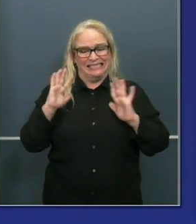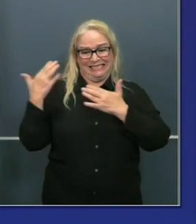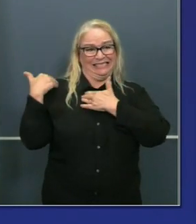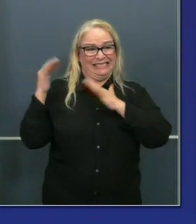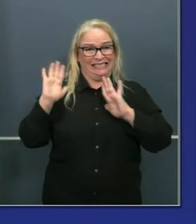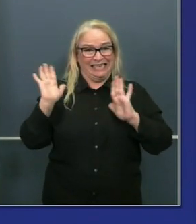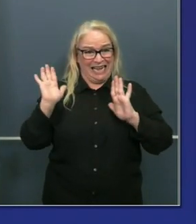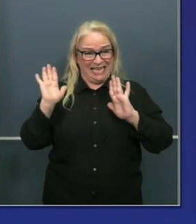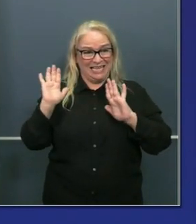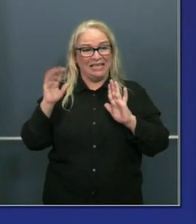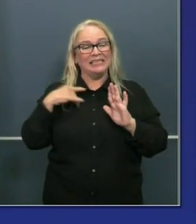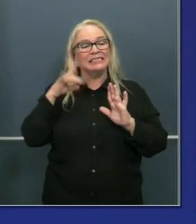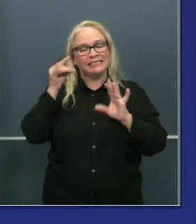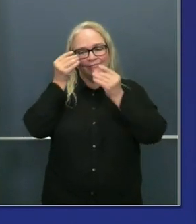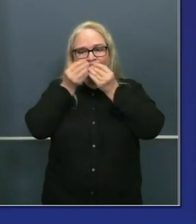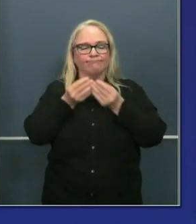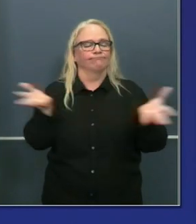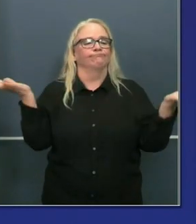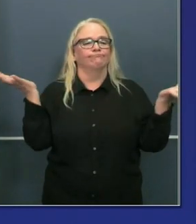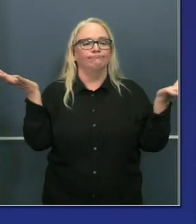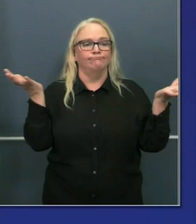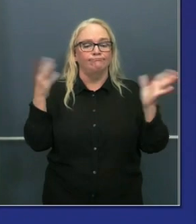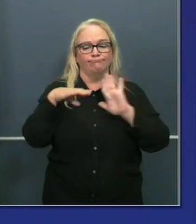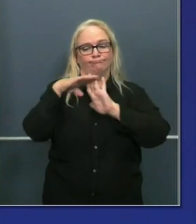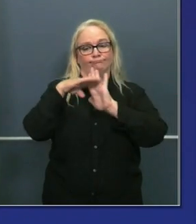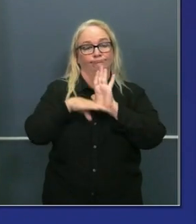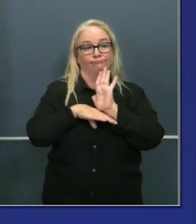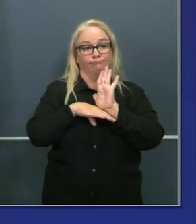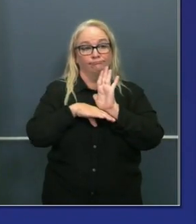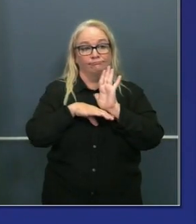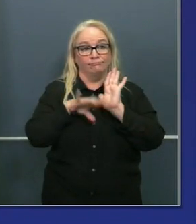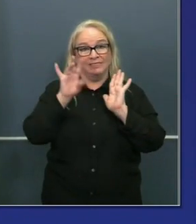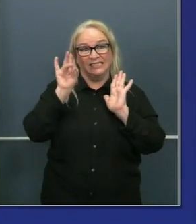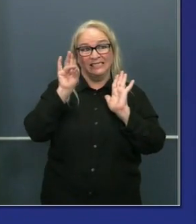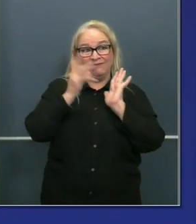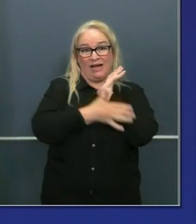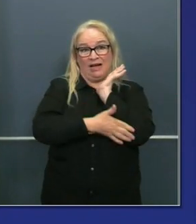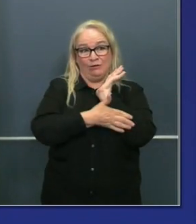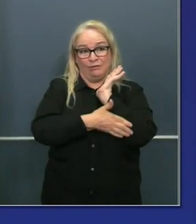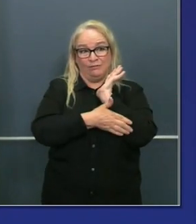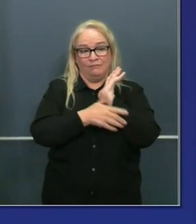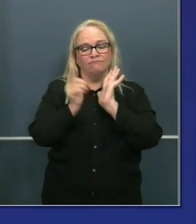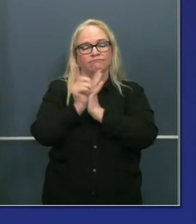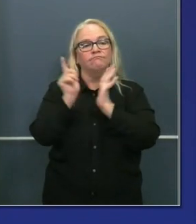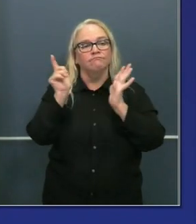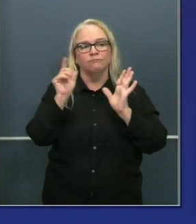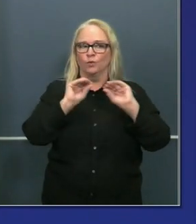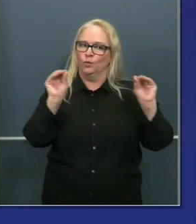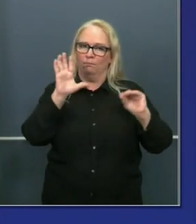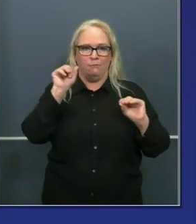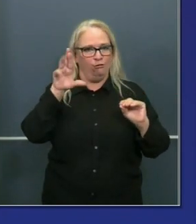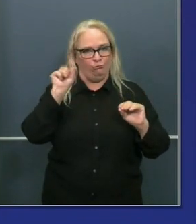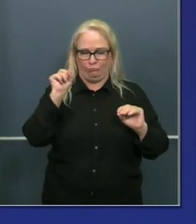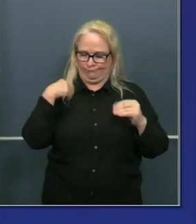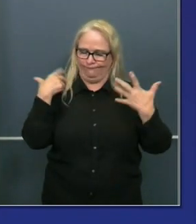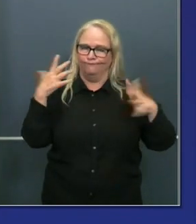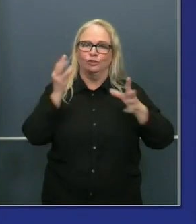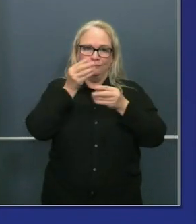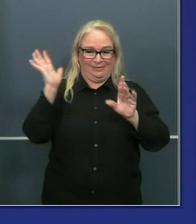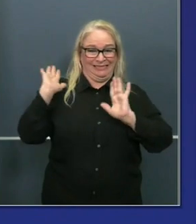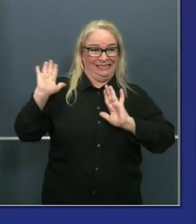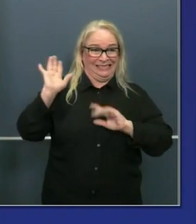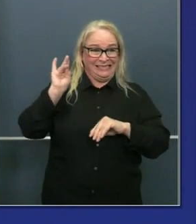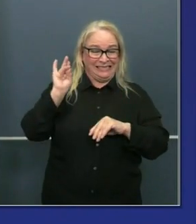put out guidelines for seven counties that prohibited bar operations. We had